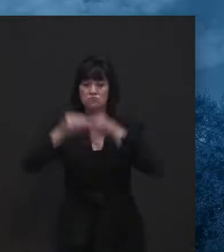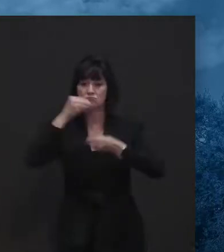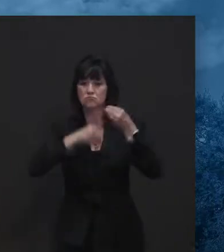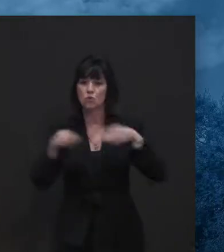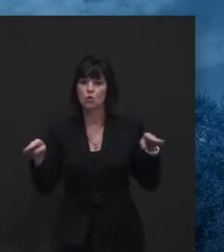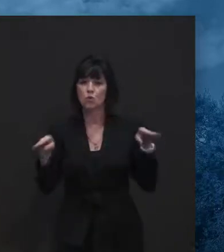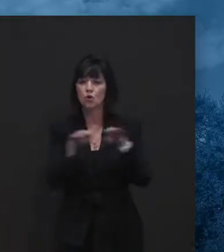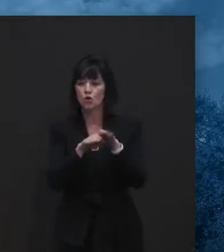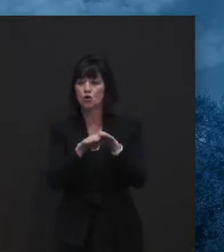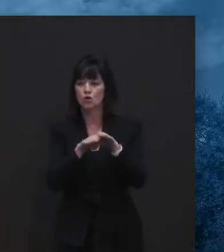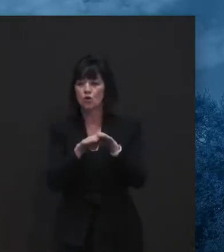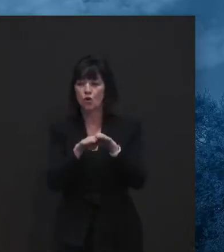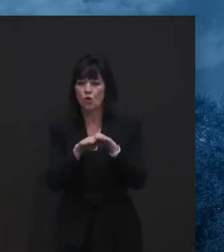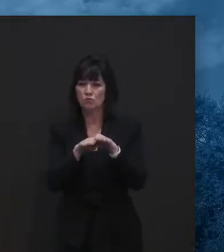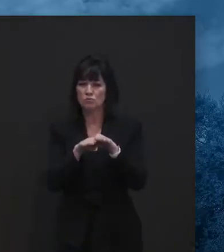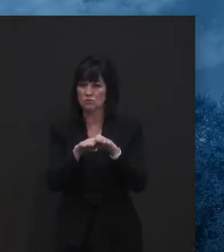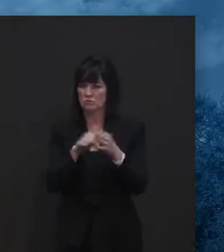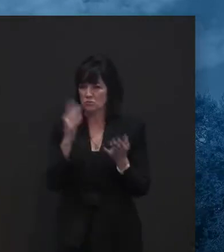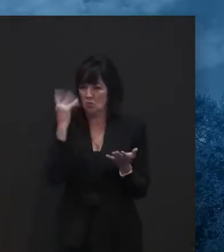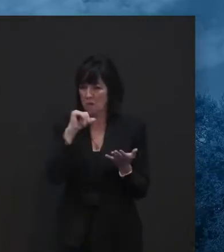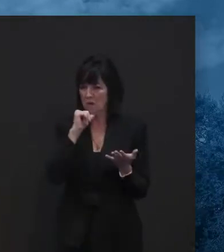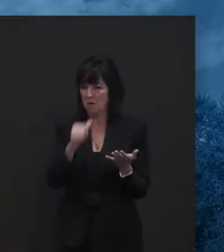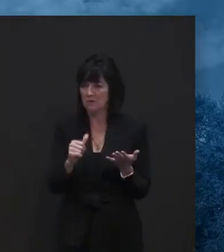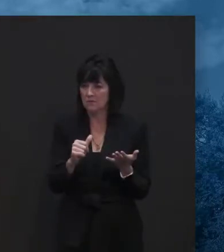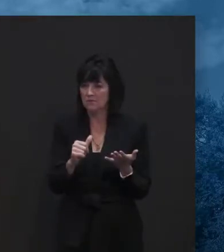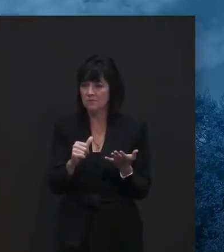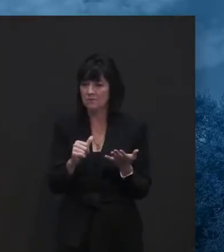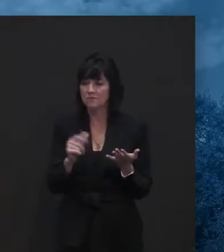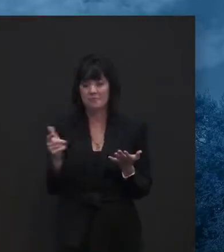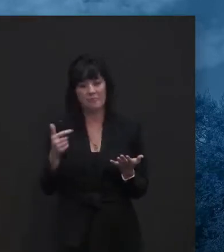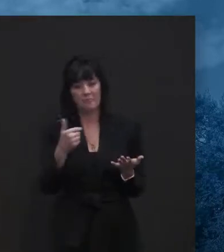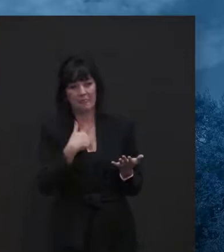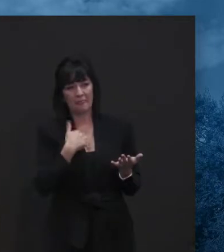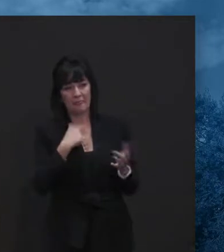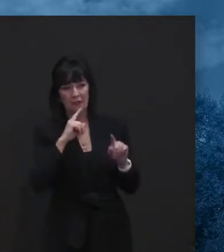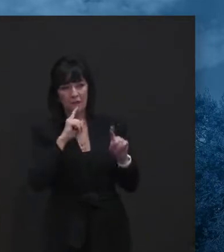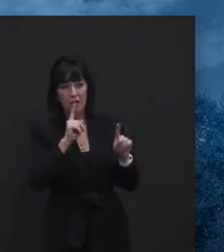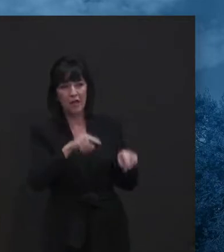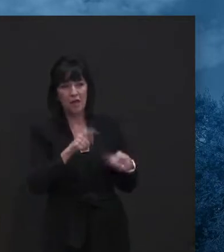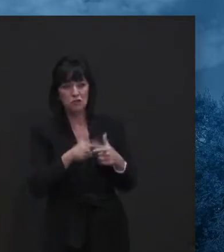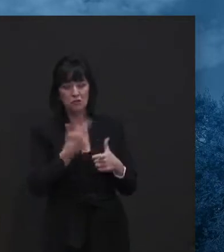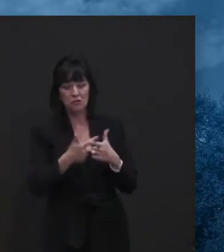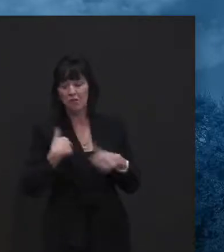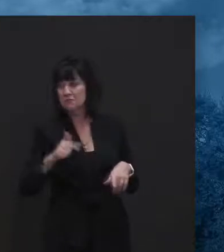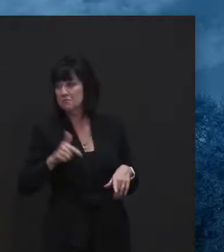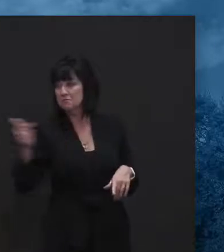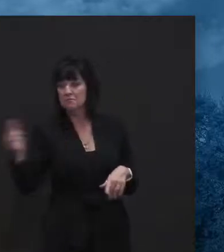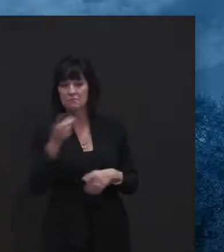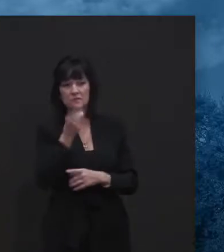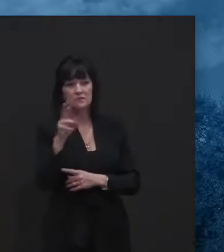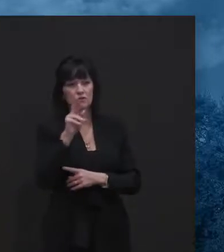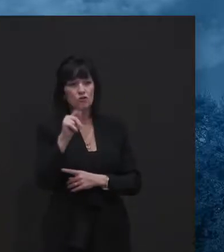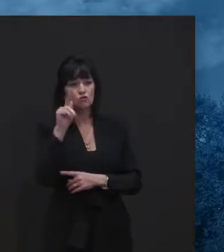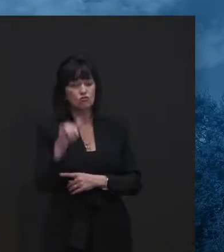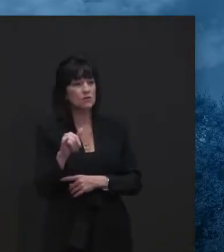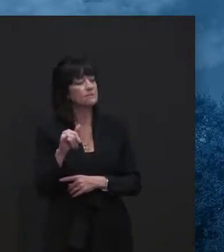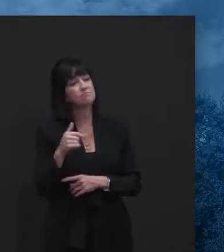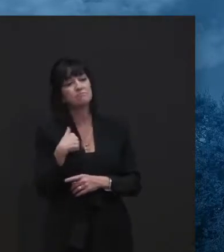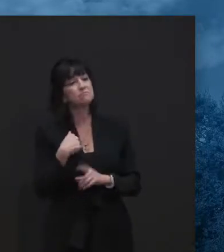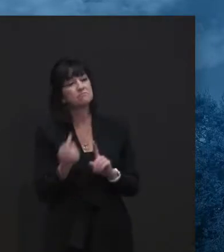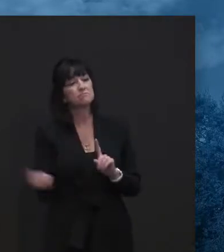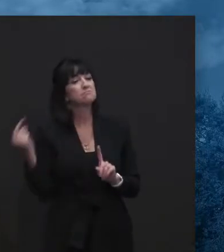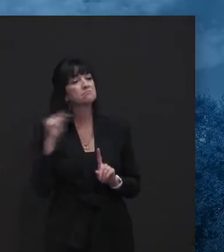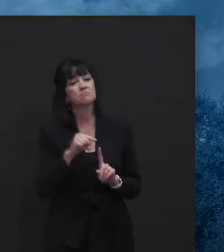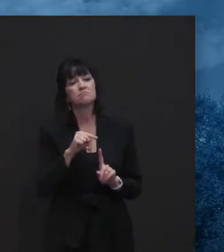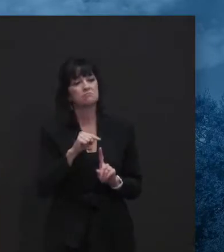Yeah. Maybe I should take that and then hand it off and you can help. Uh, it goes back to that fundamental, uh,